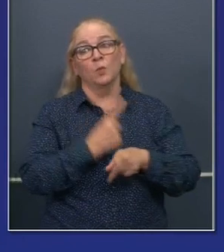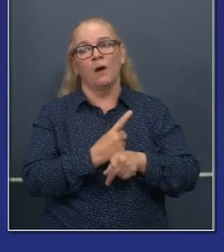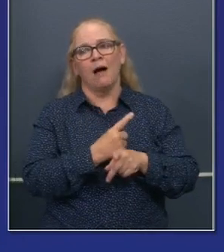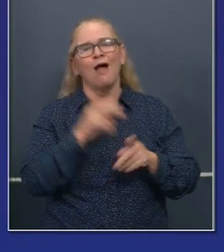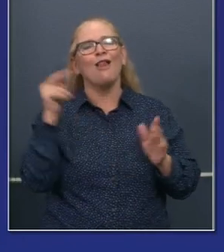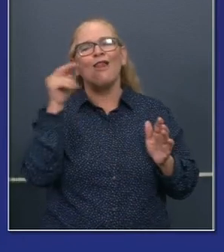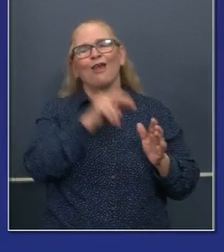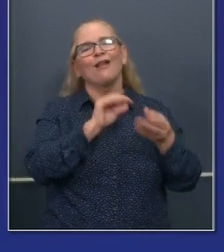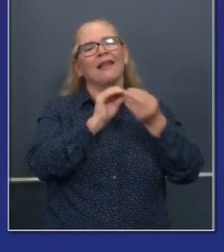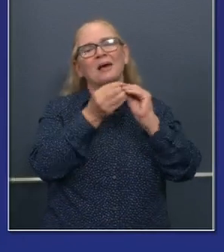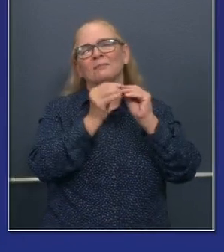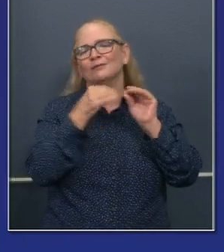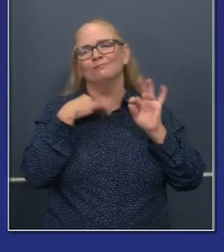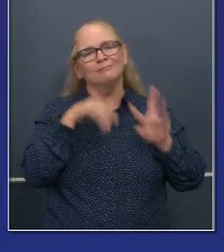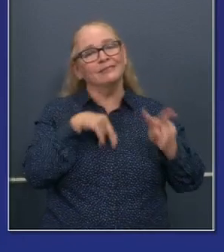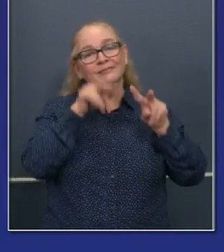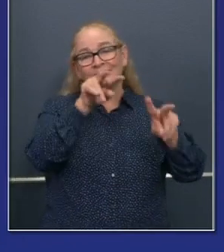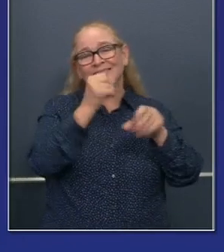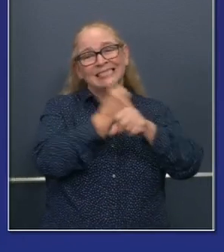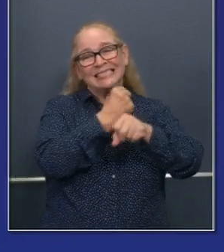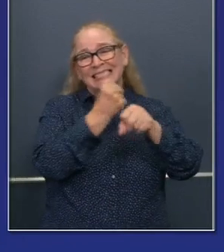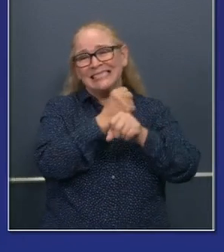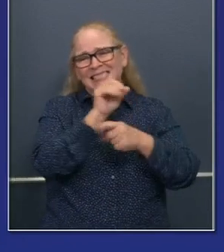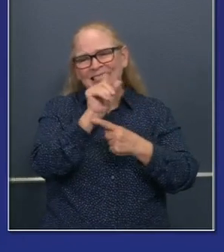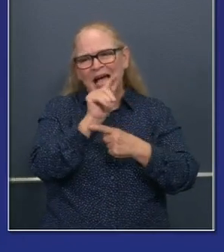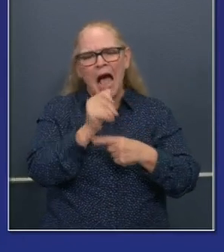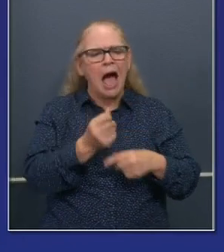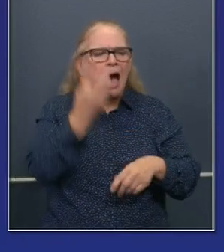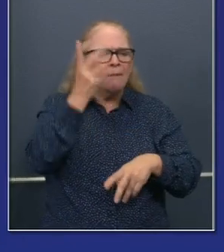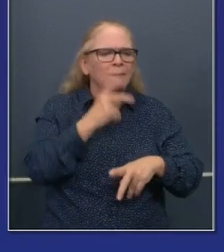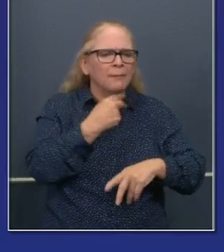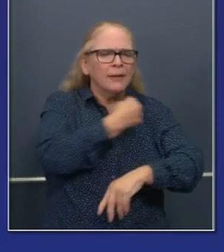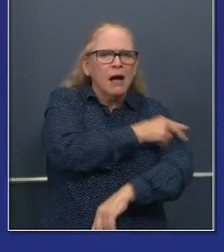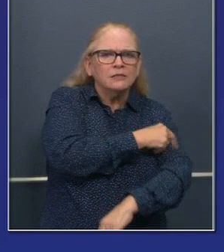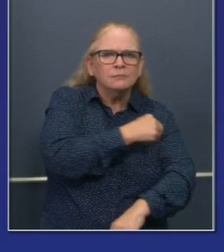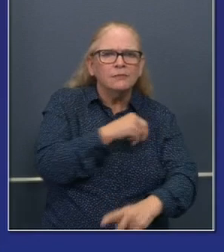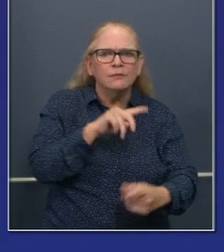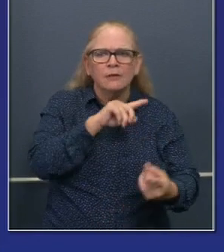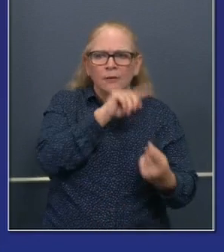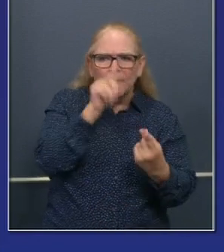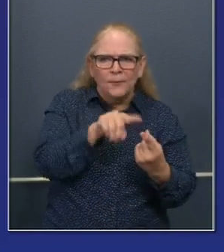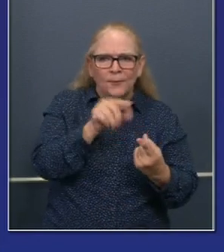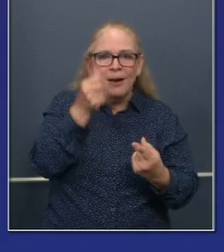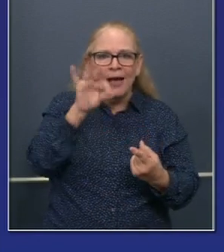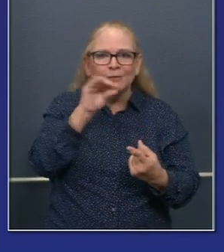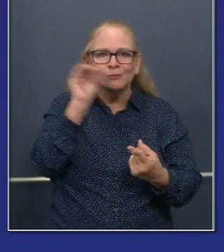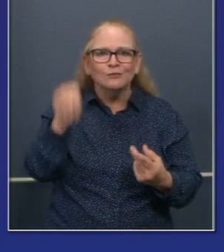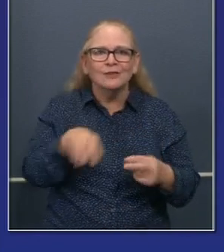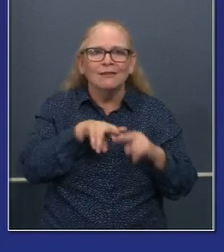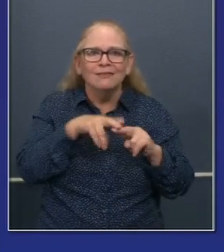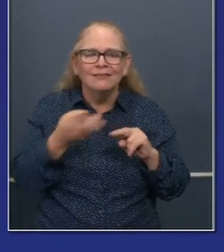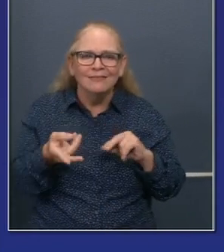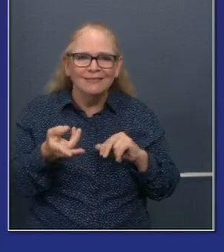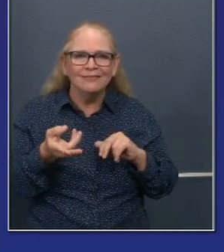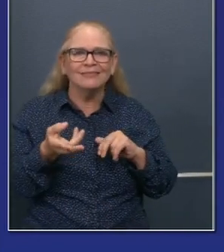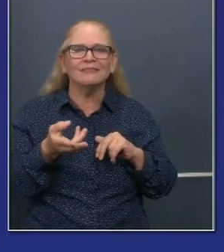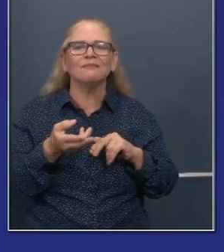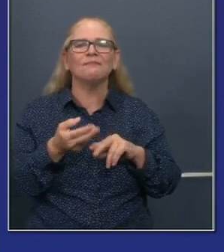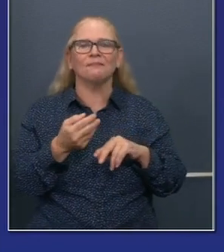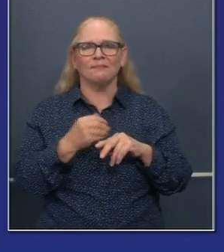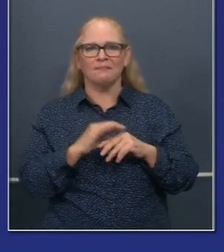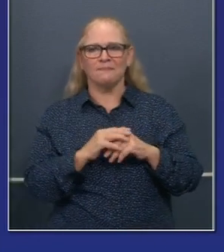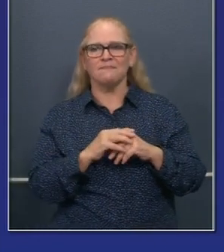we have COVID-19 hospitalization numbers that again have decreased 19% over the course of the last 14 days. The last four